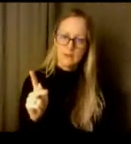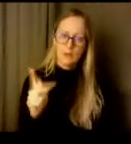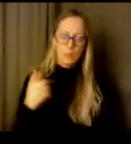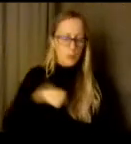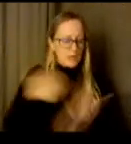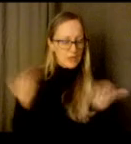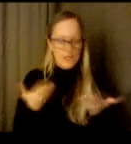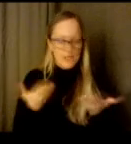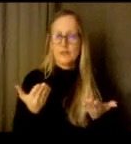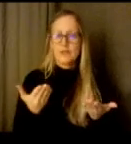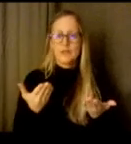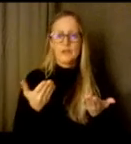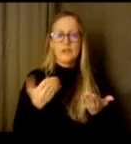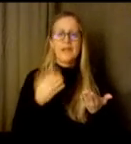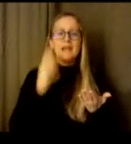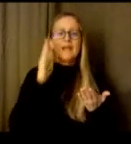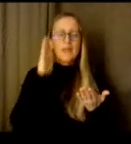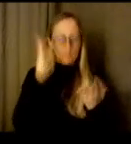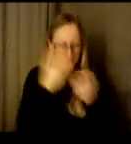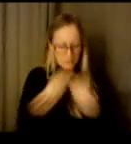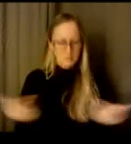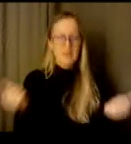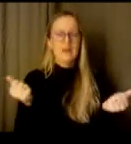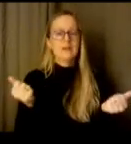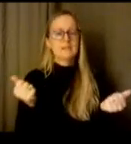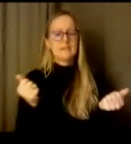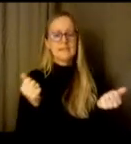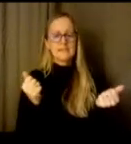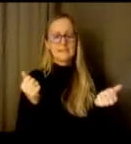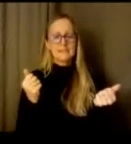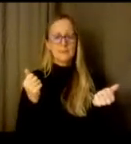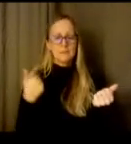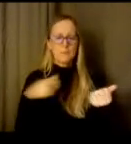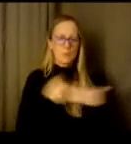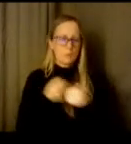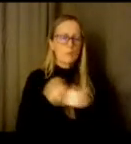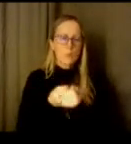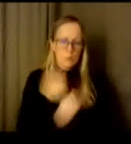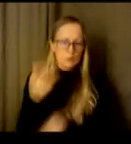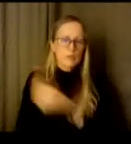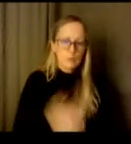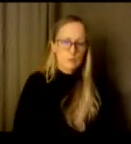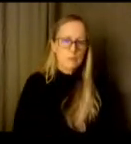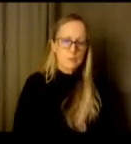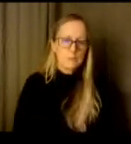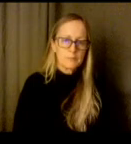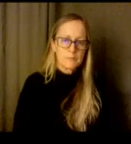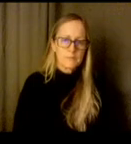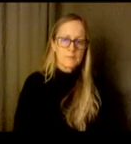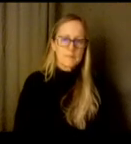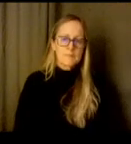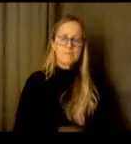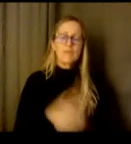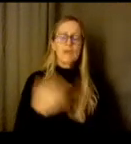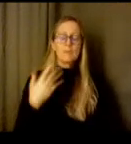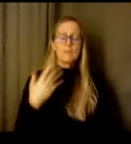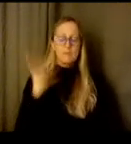and one of the wonderful things i i spoke to it earlier about partnerships um